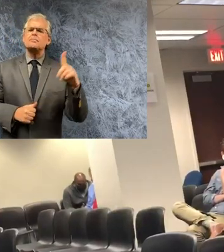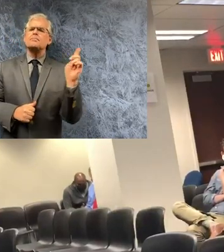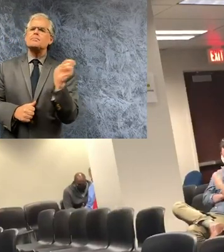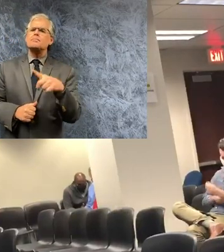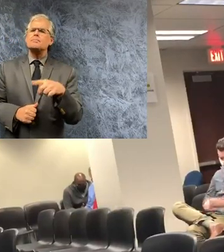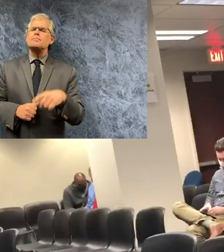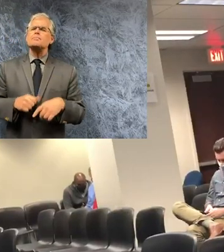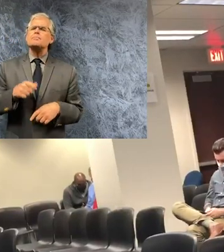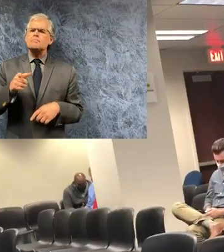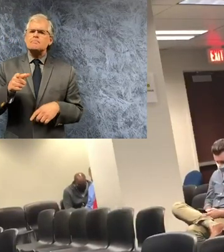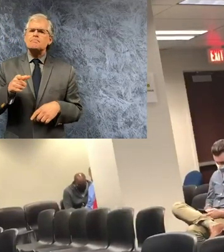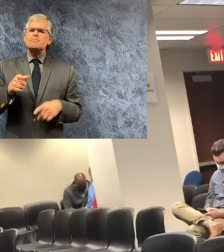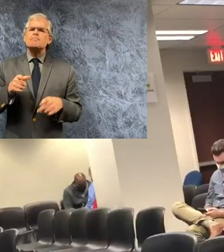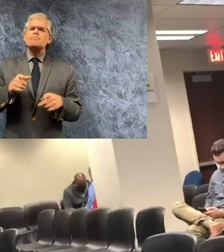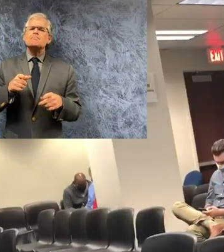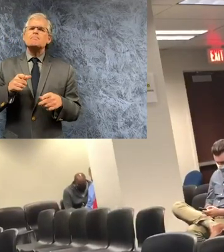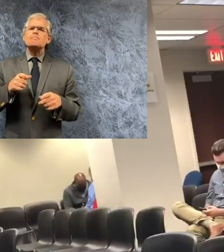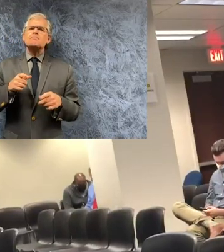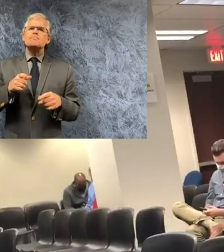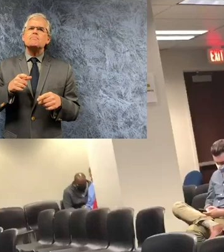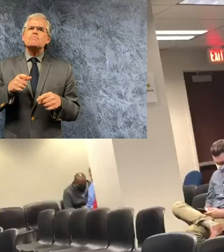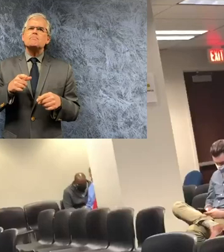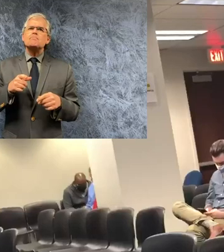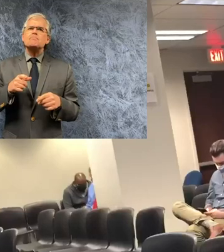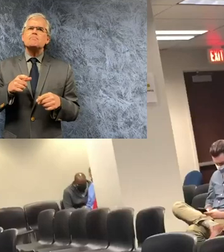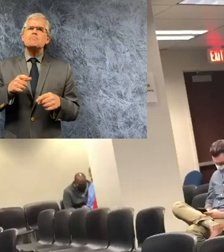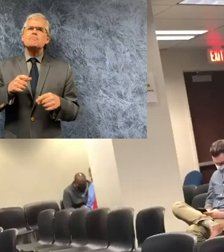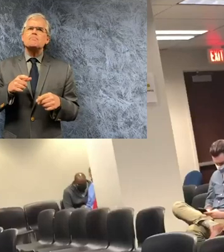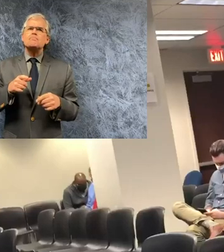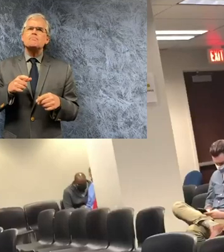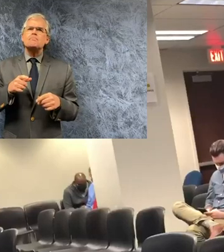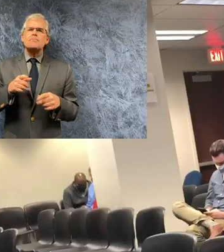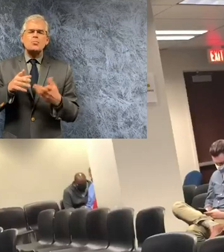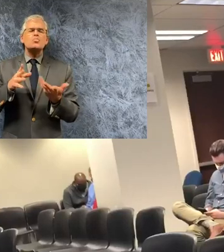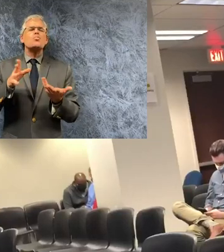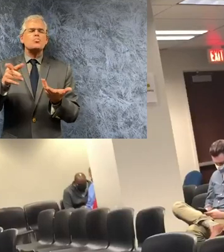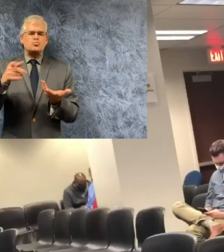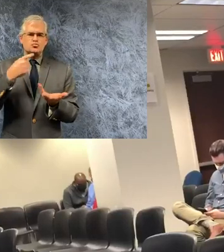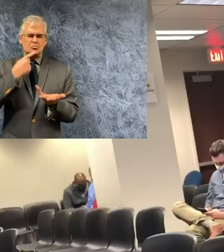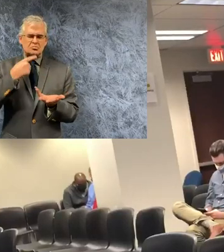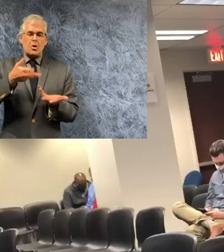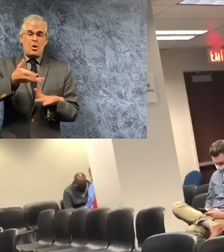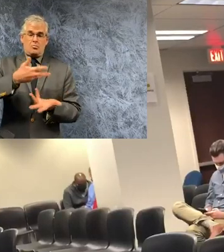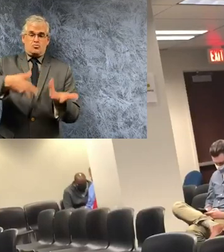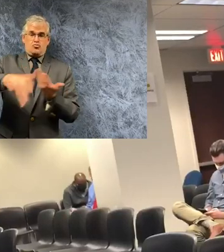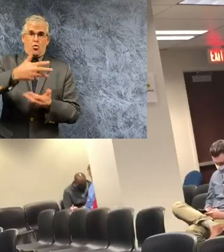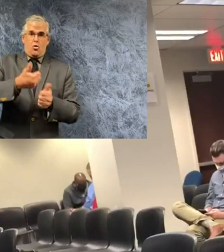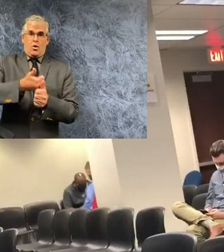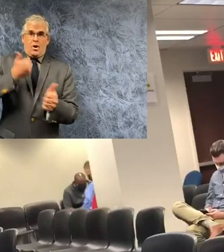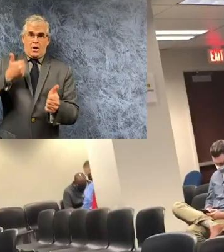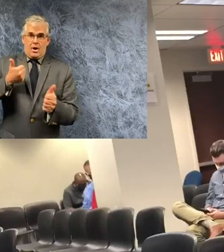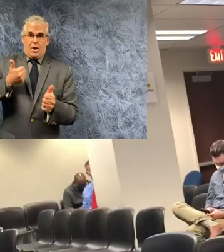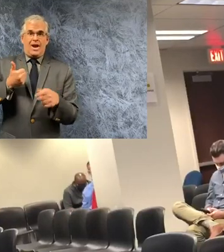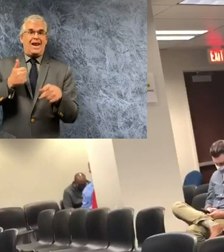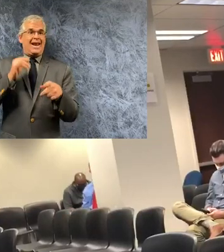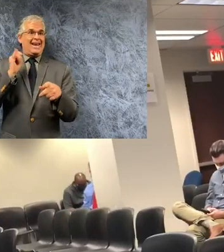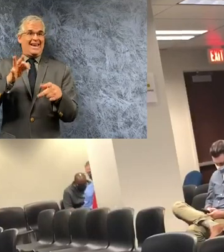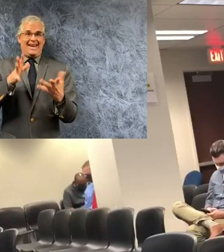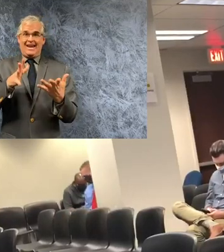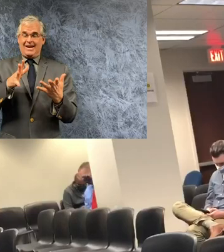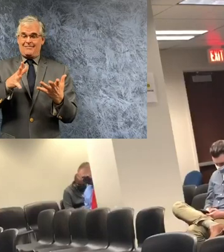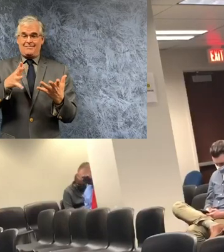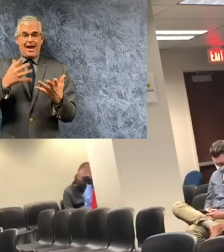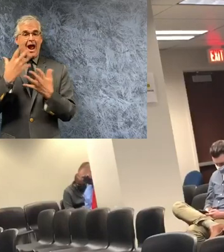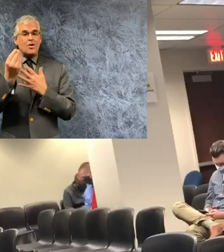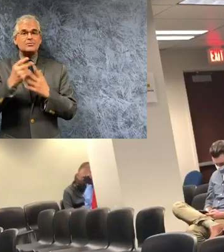do proceed in you know larger areas outside like parks and things like that would you consider completely shutting down any parks or